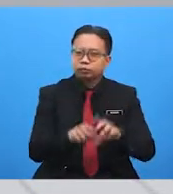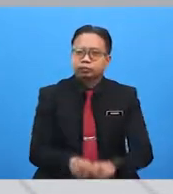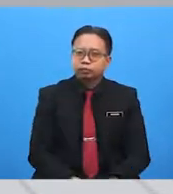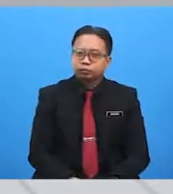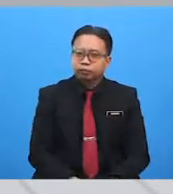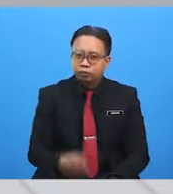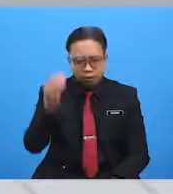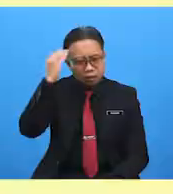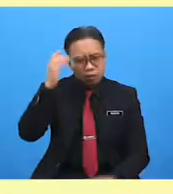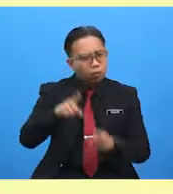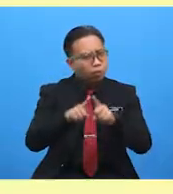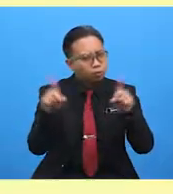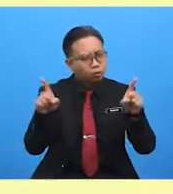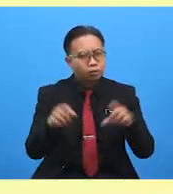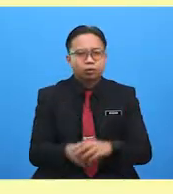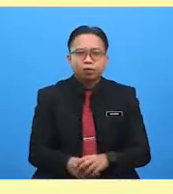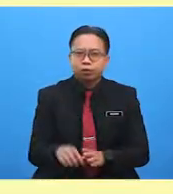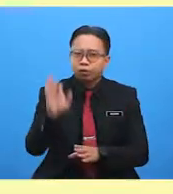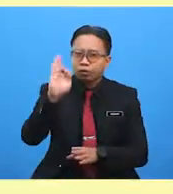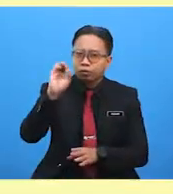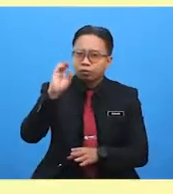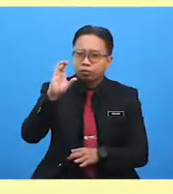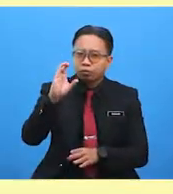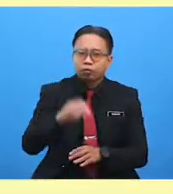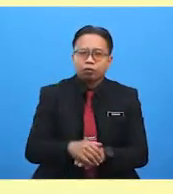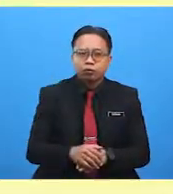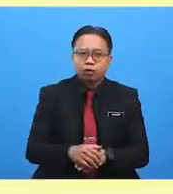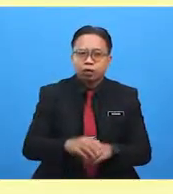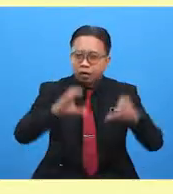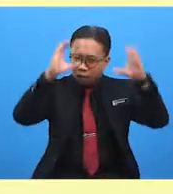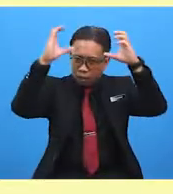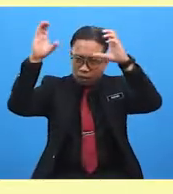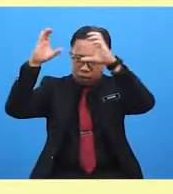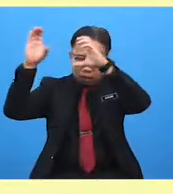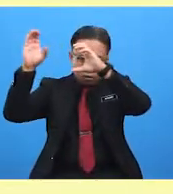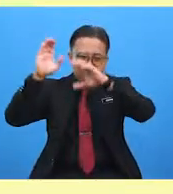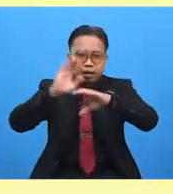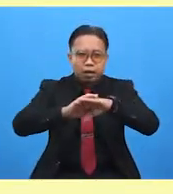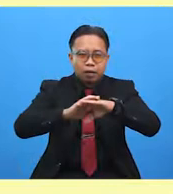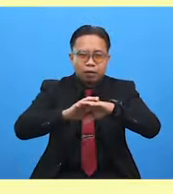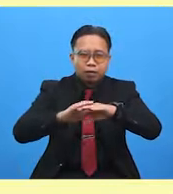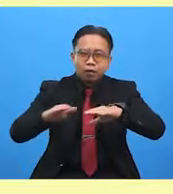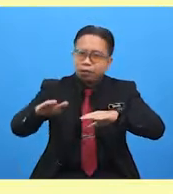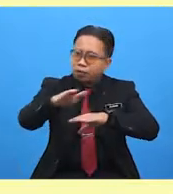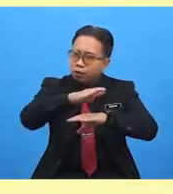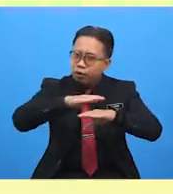the difference? Fog is basically cloud which is at ground level. Mist